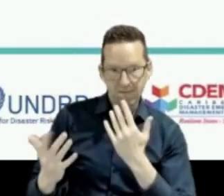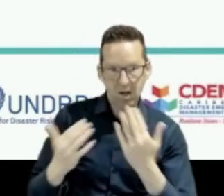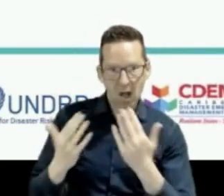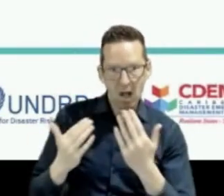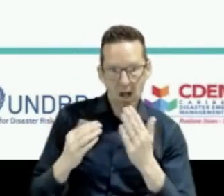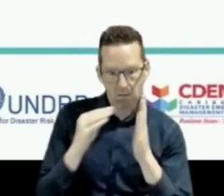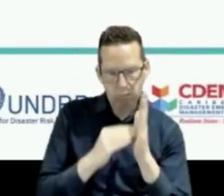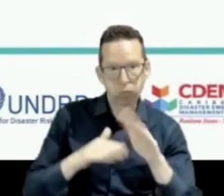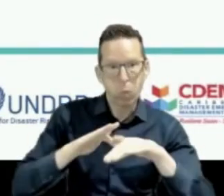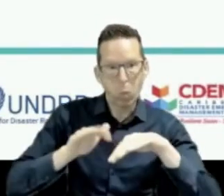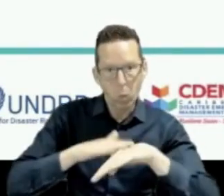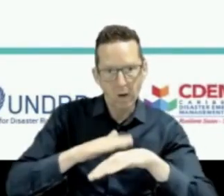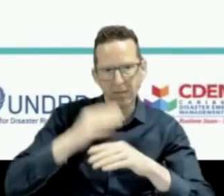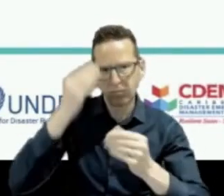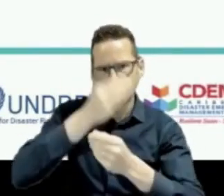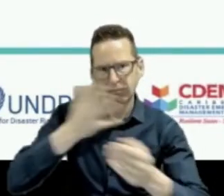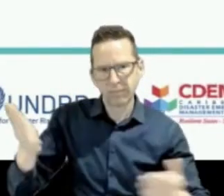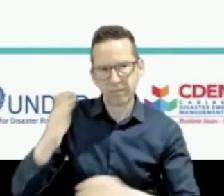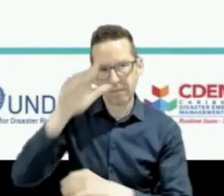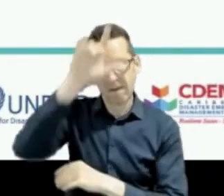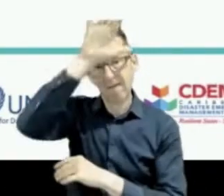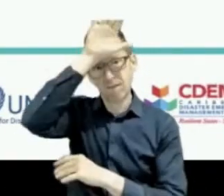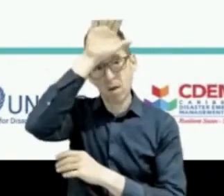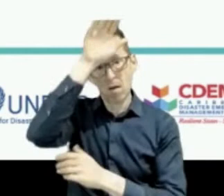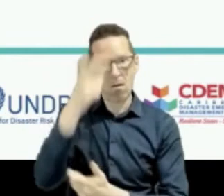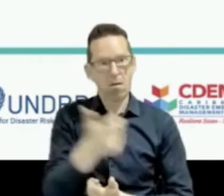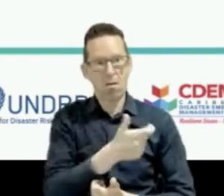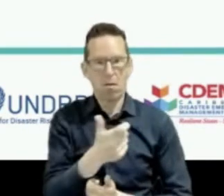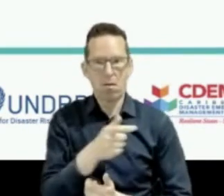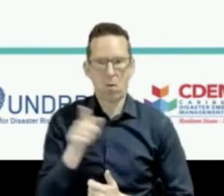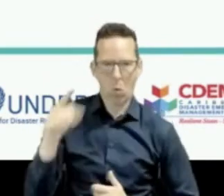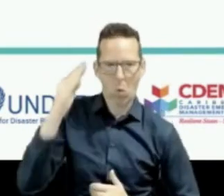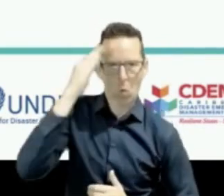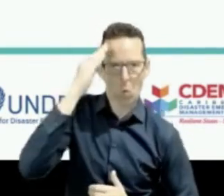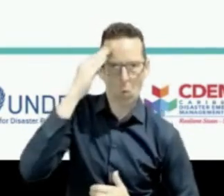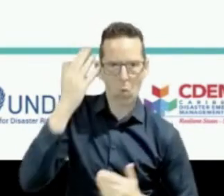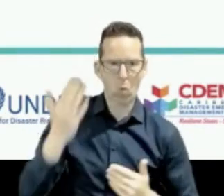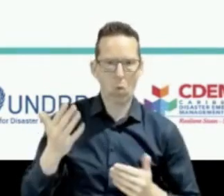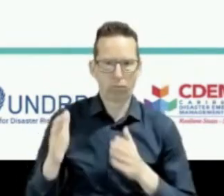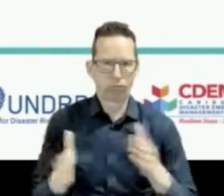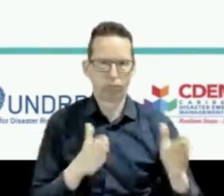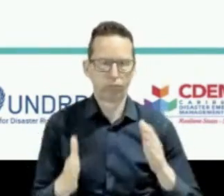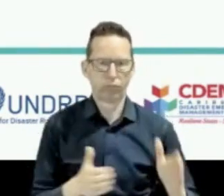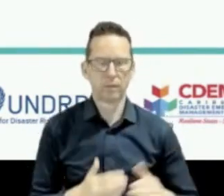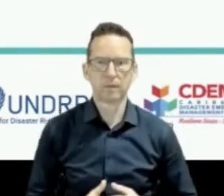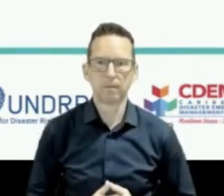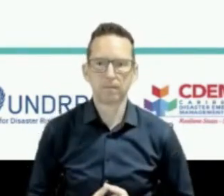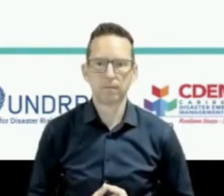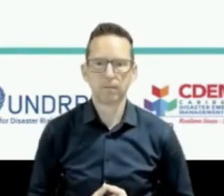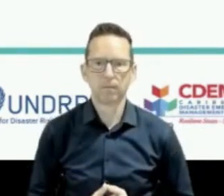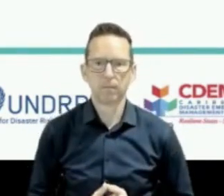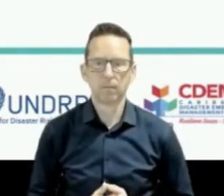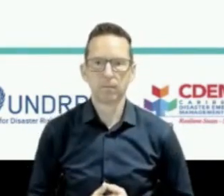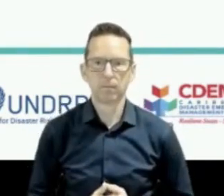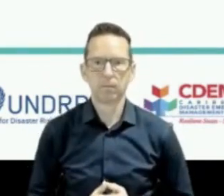conclude by saying we are advocating for lightning safety to be a part of the disaster risk reduction framework. And